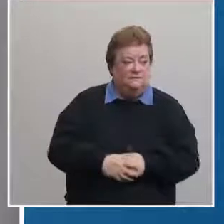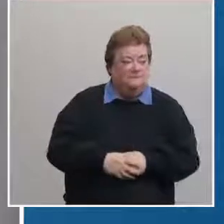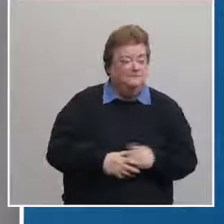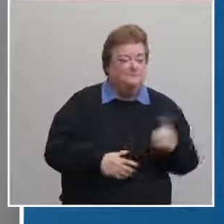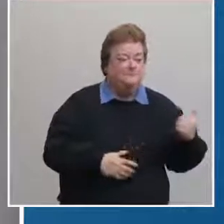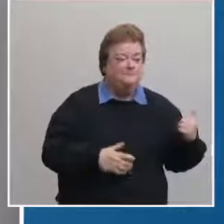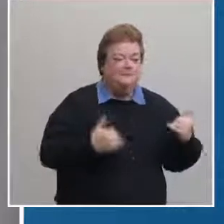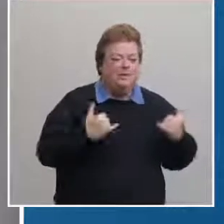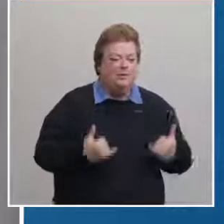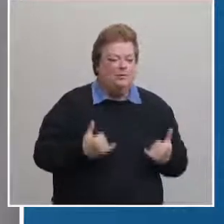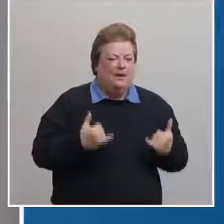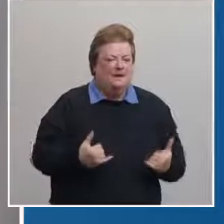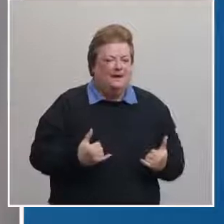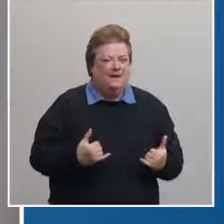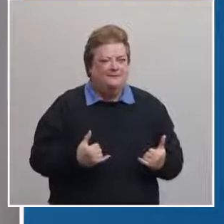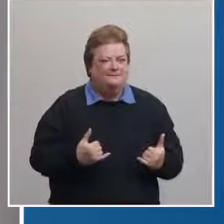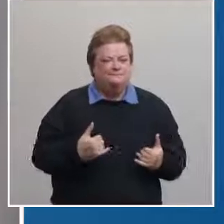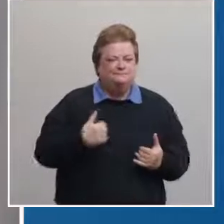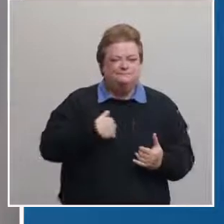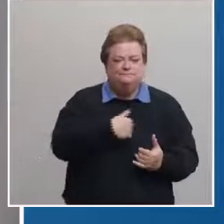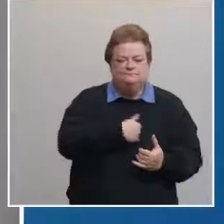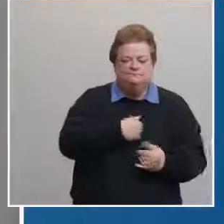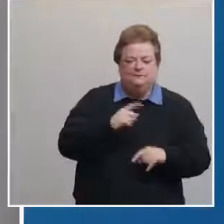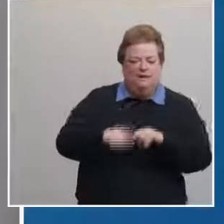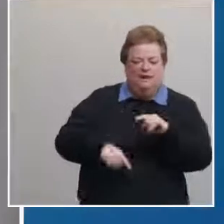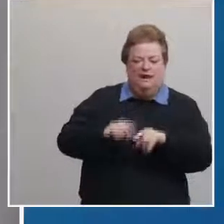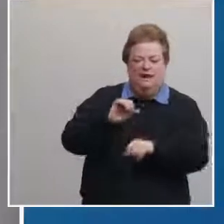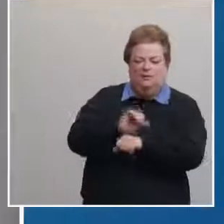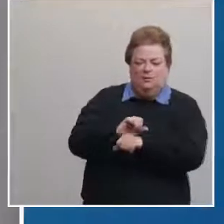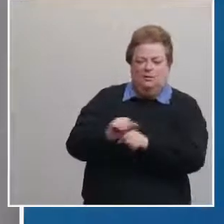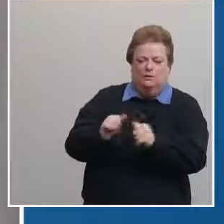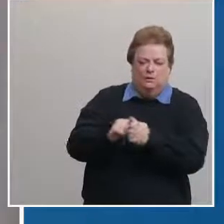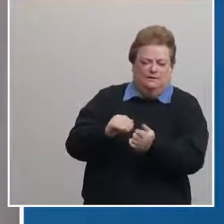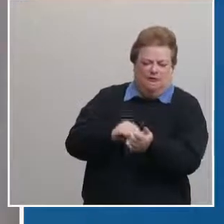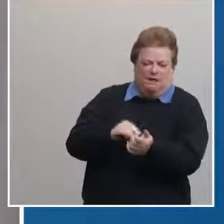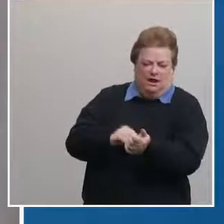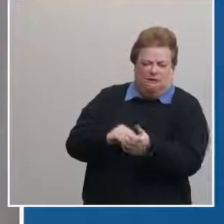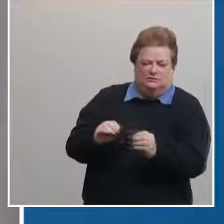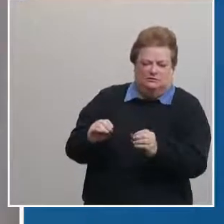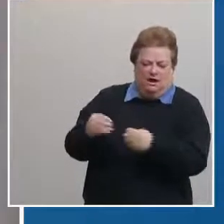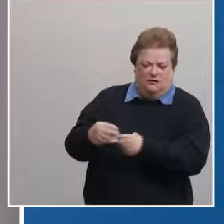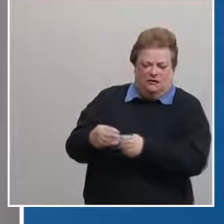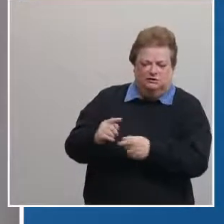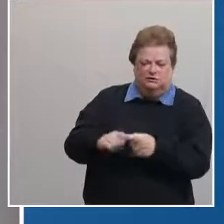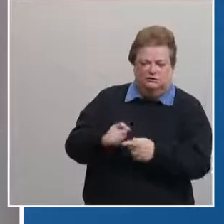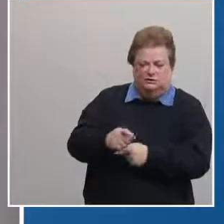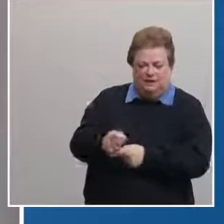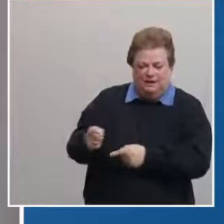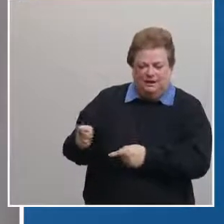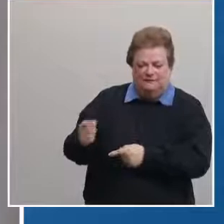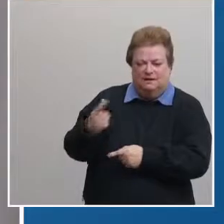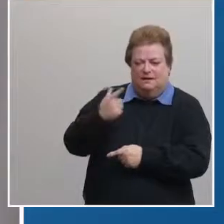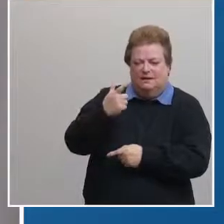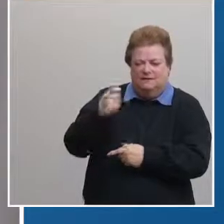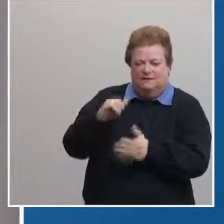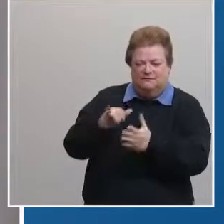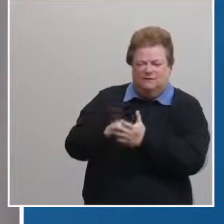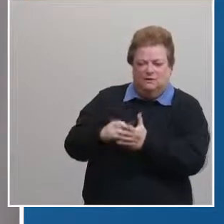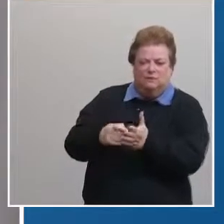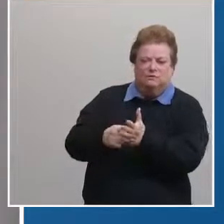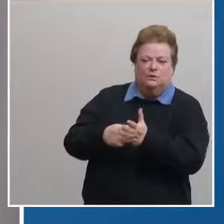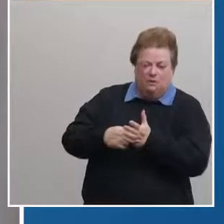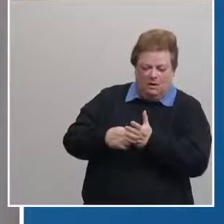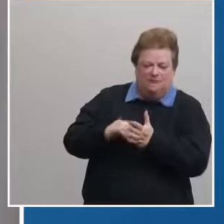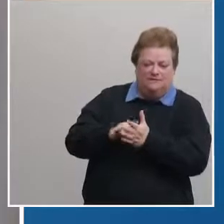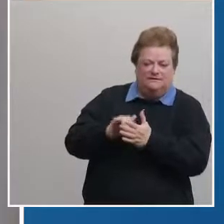realistic for us to work with health care providers and providing allocation of doses just because of the requirements that